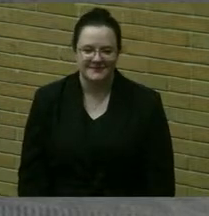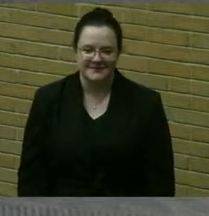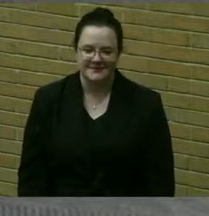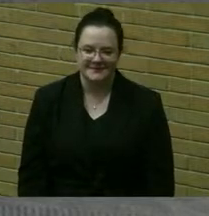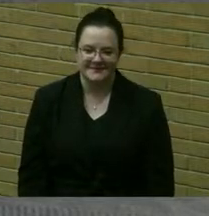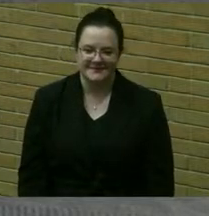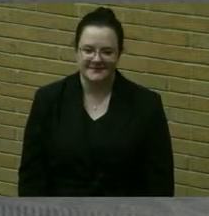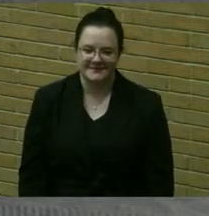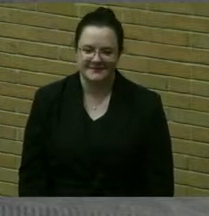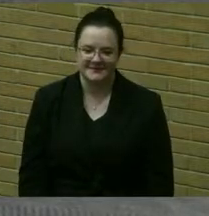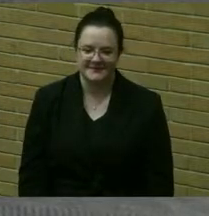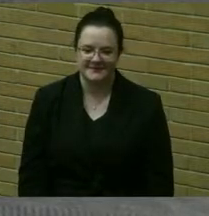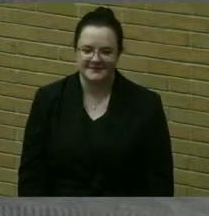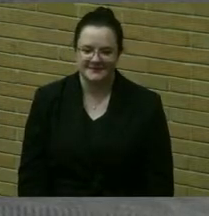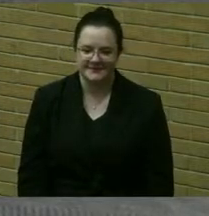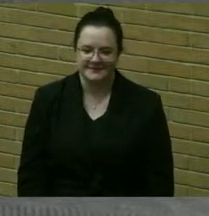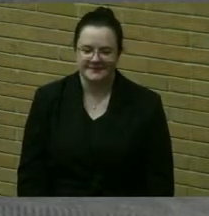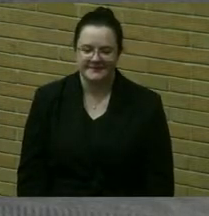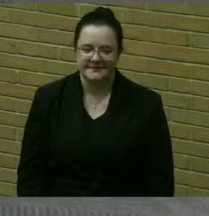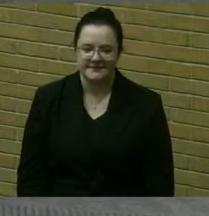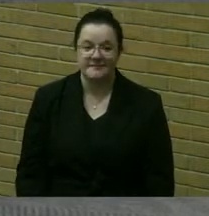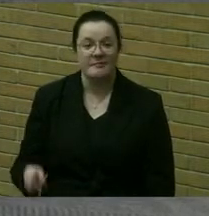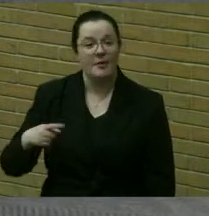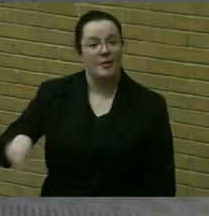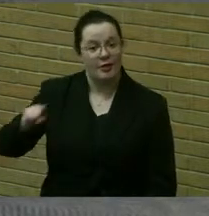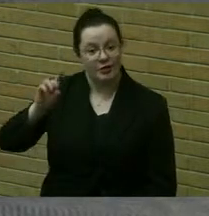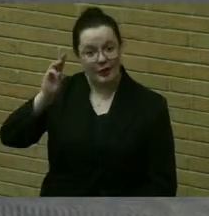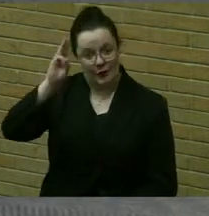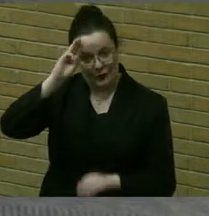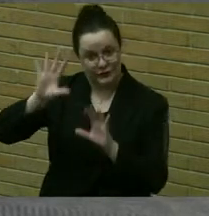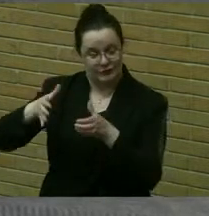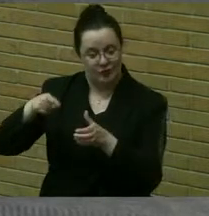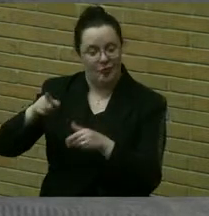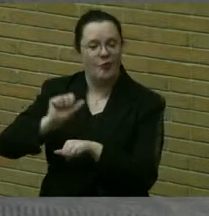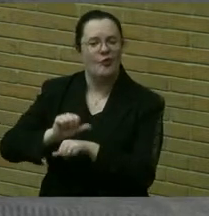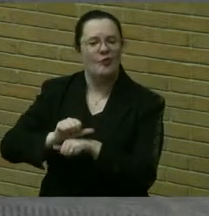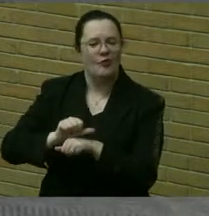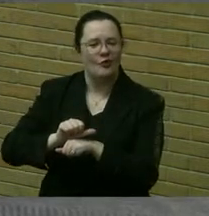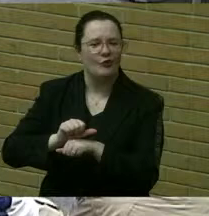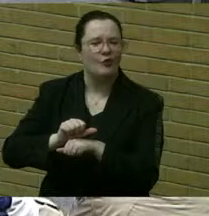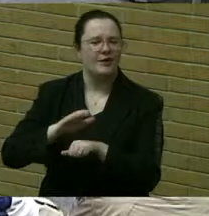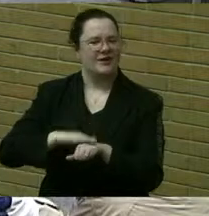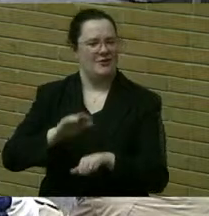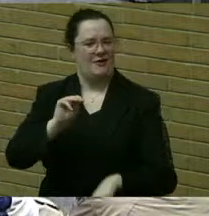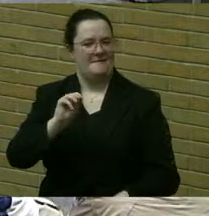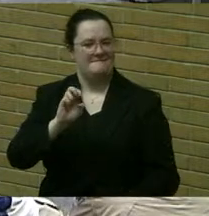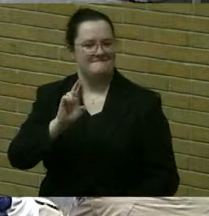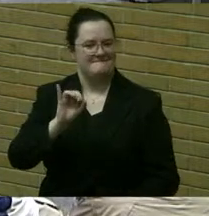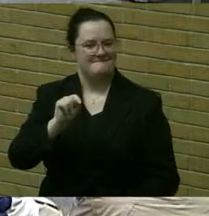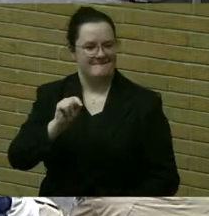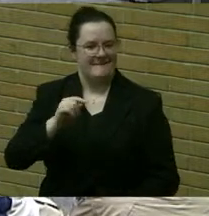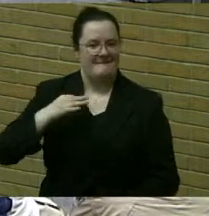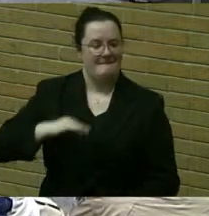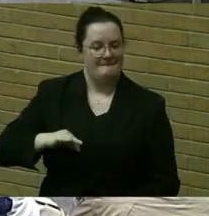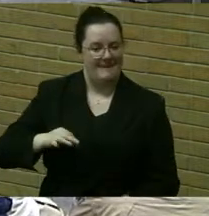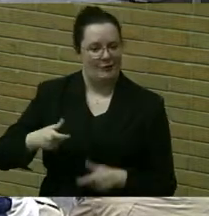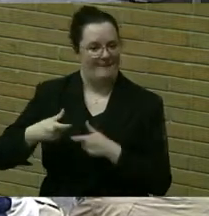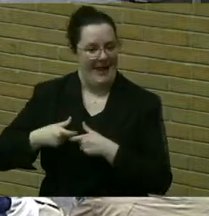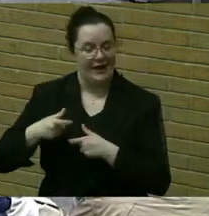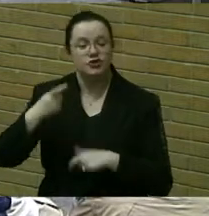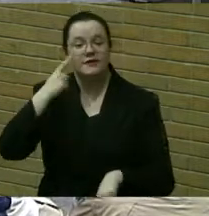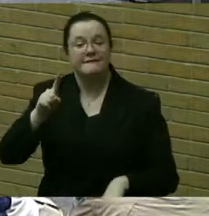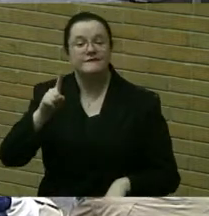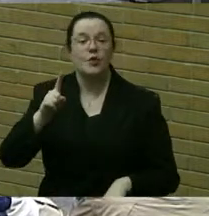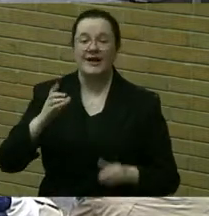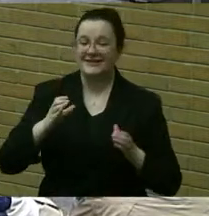They're all working on the Citizenship in the Community Merit Badge, and it's a great pleasure to get to talk